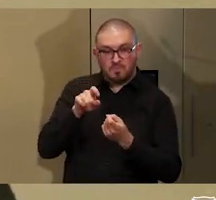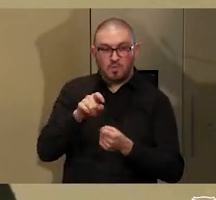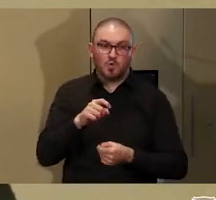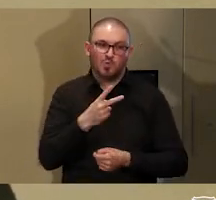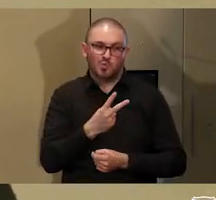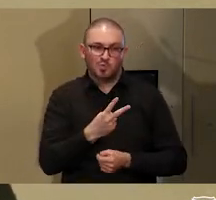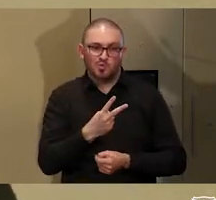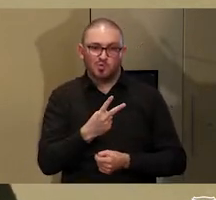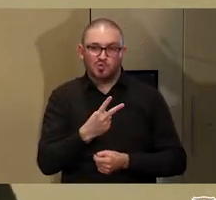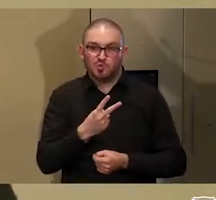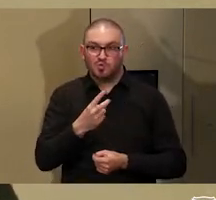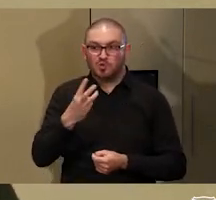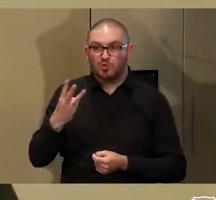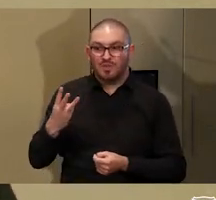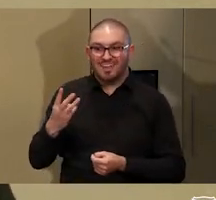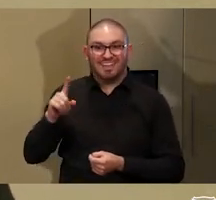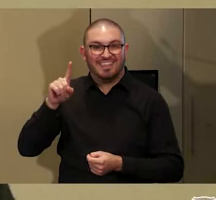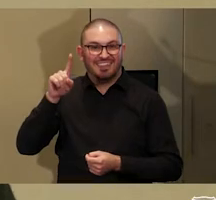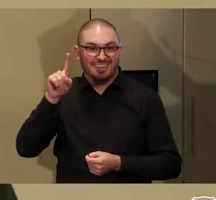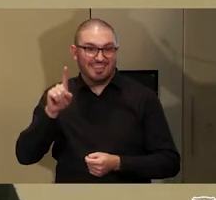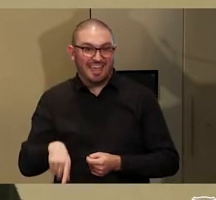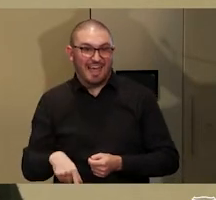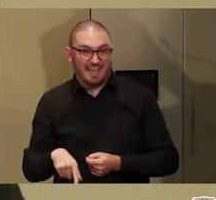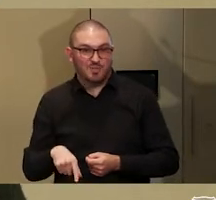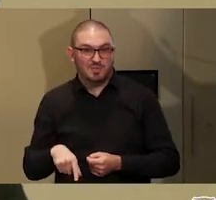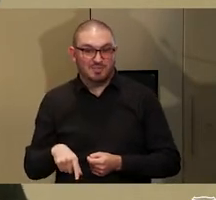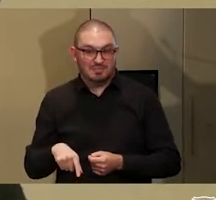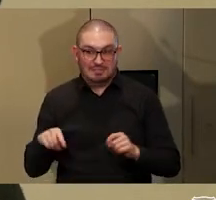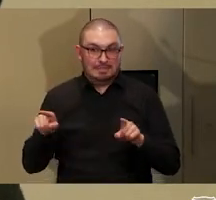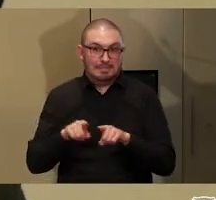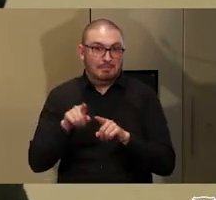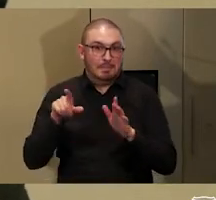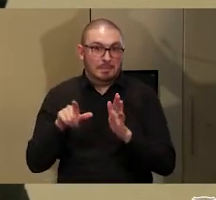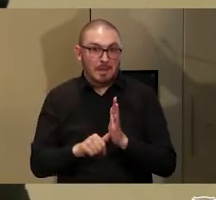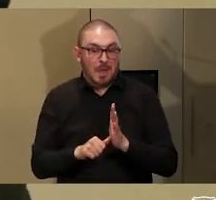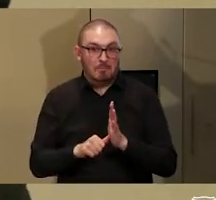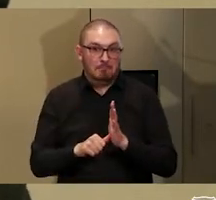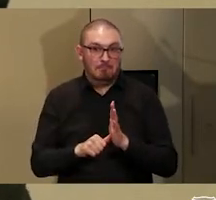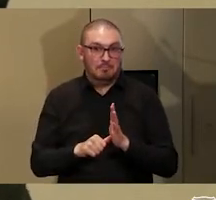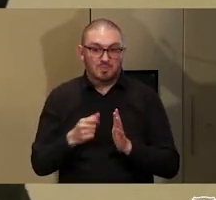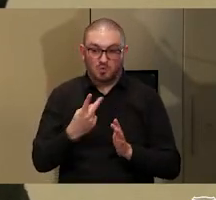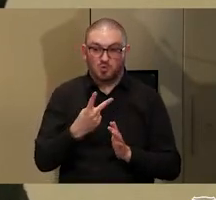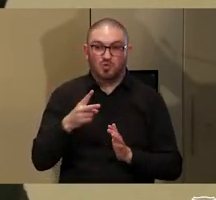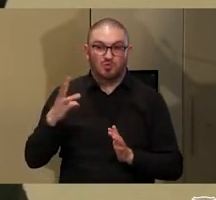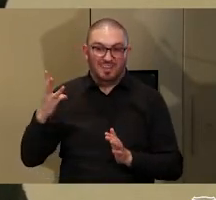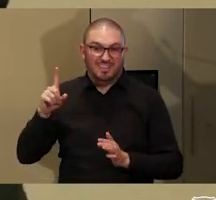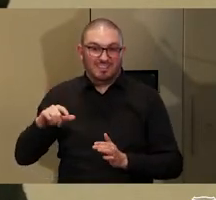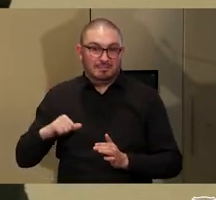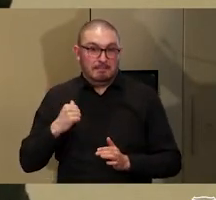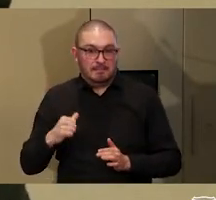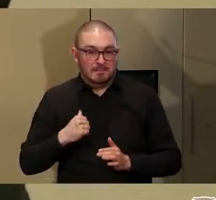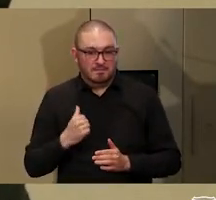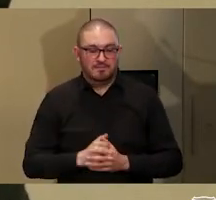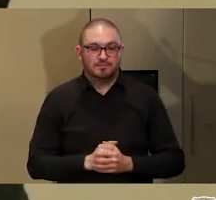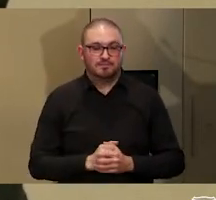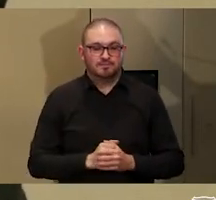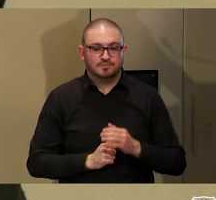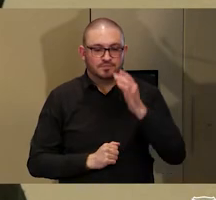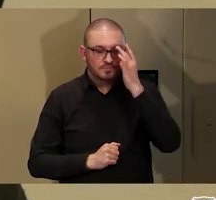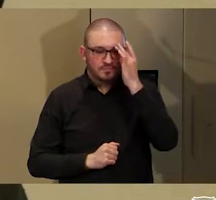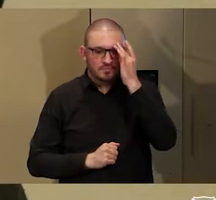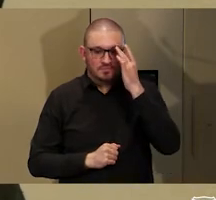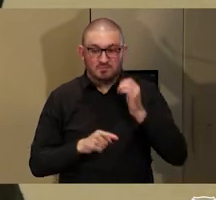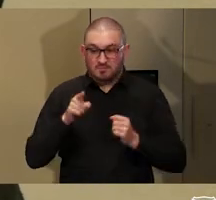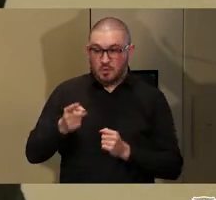,000 3,000 people at any one given time, and its annual turnover is around $200